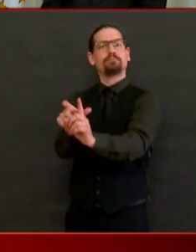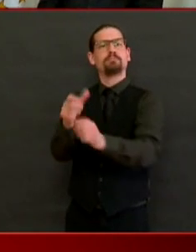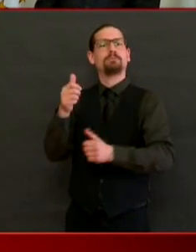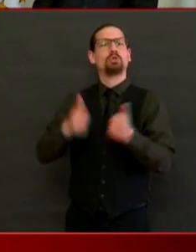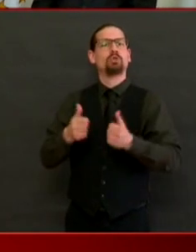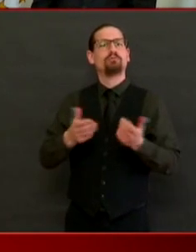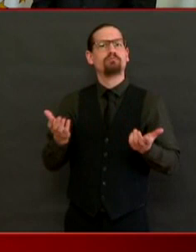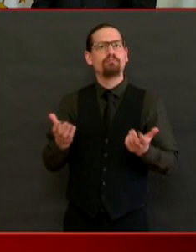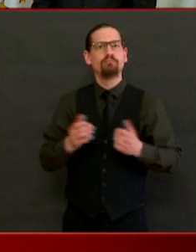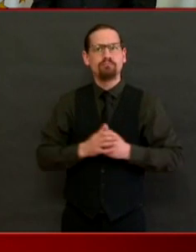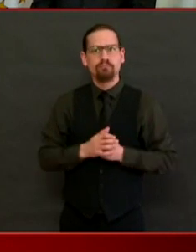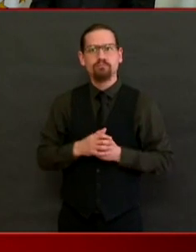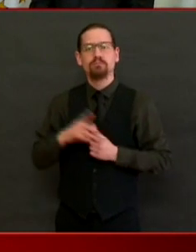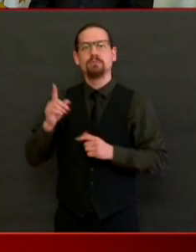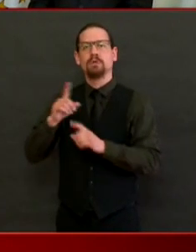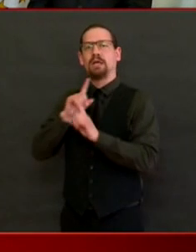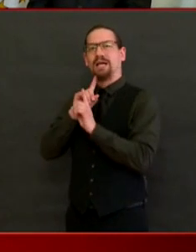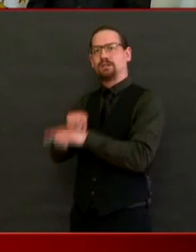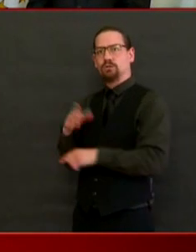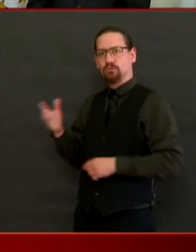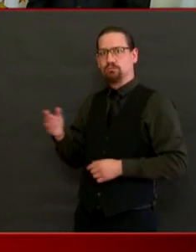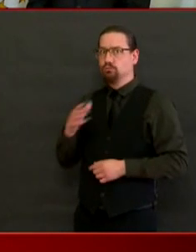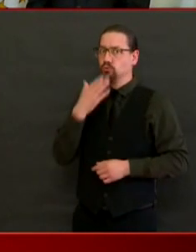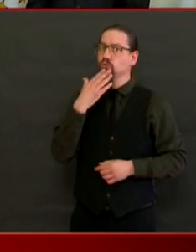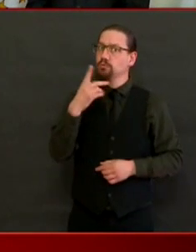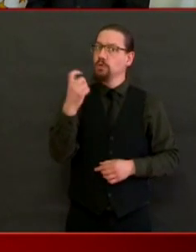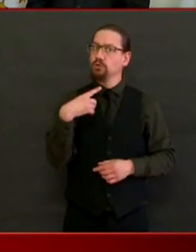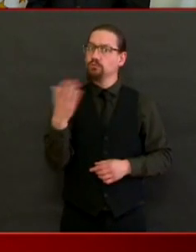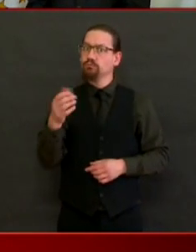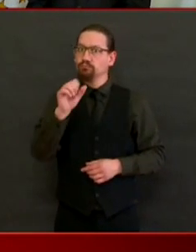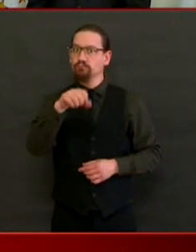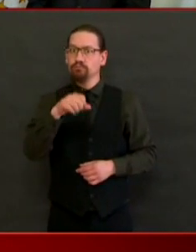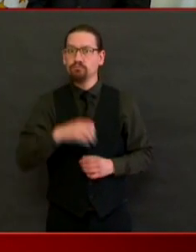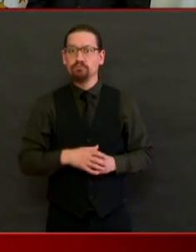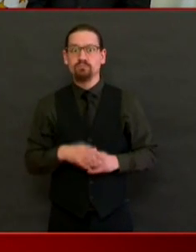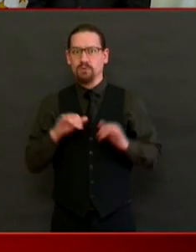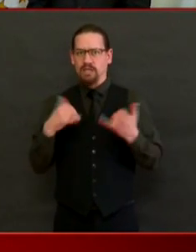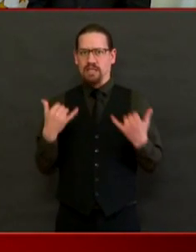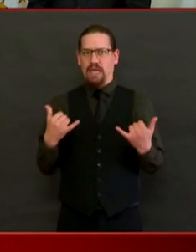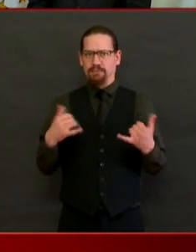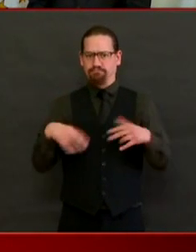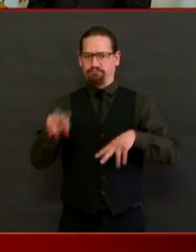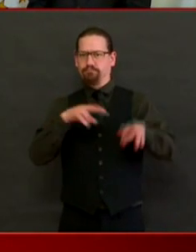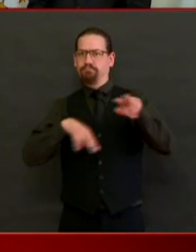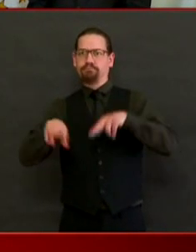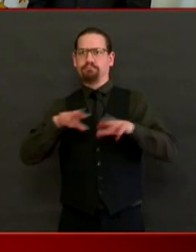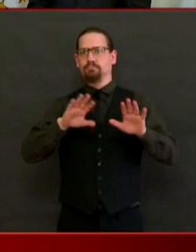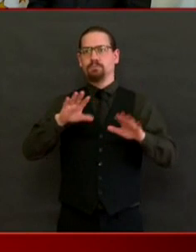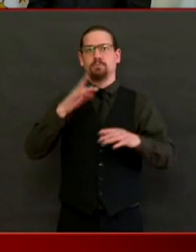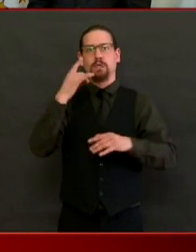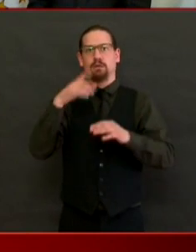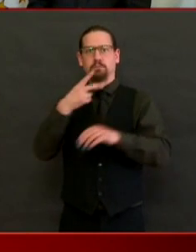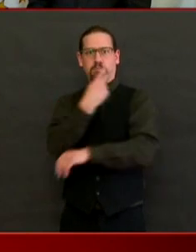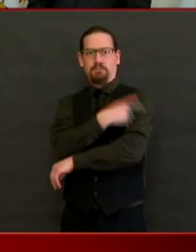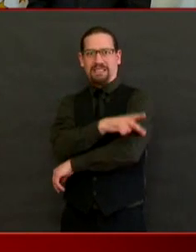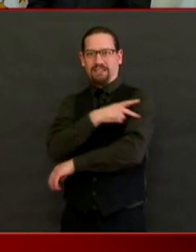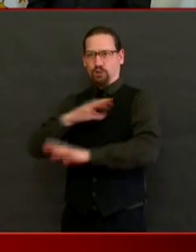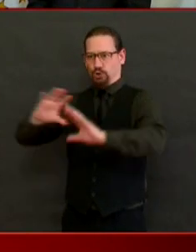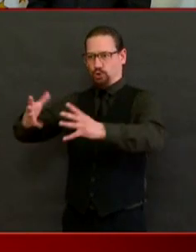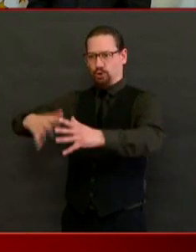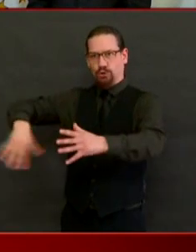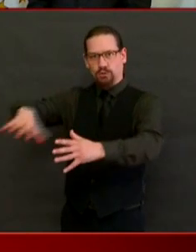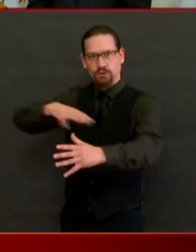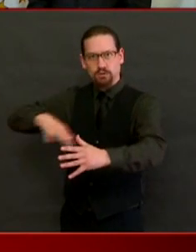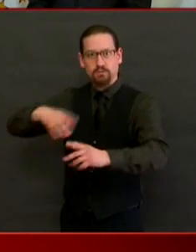grappling with to be able to make sure that patients and residents are best cared for while maintaining the workforce